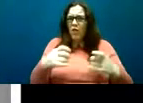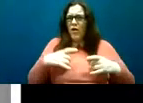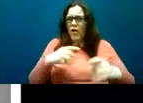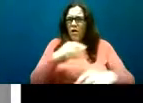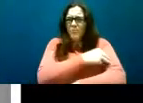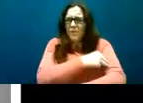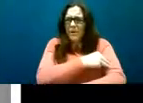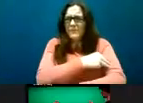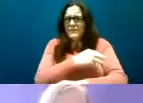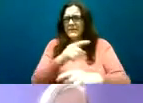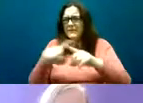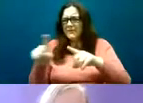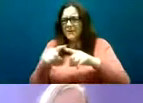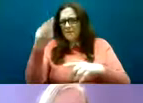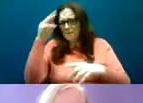and addiction